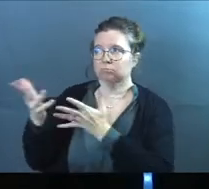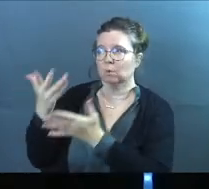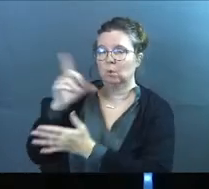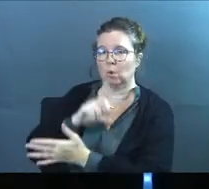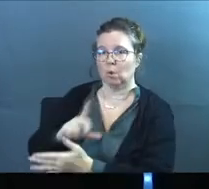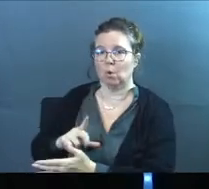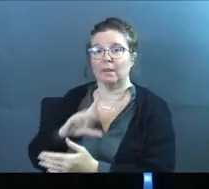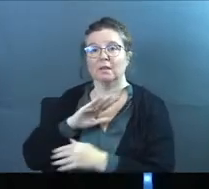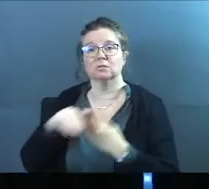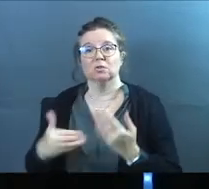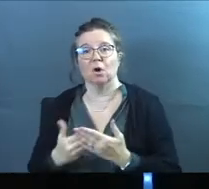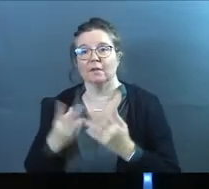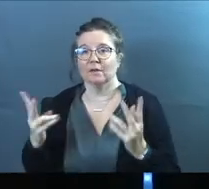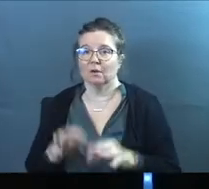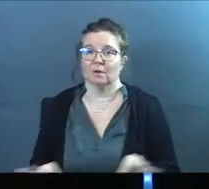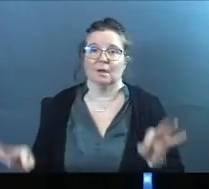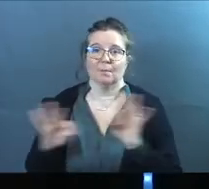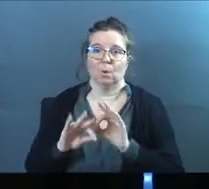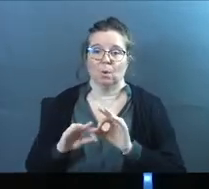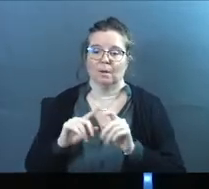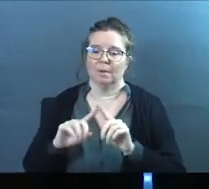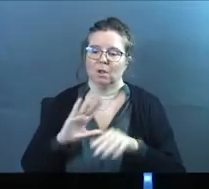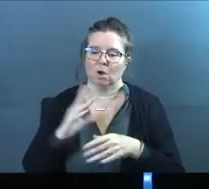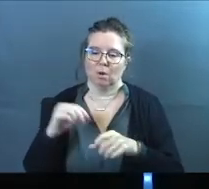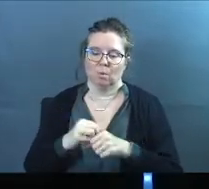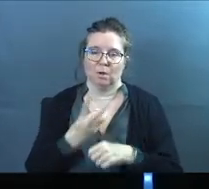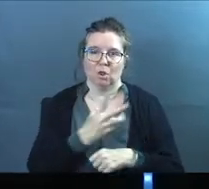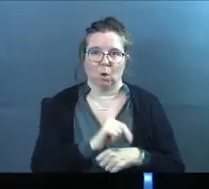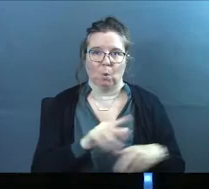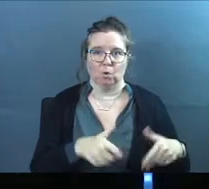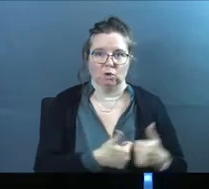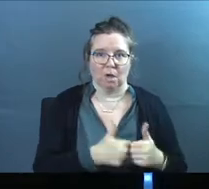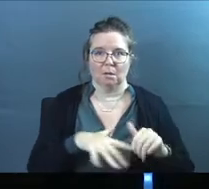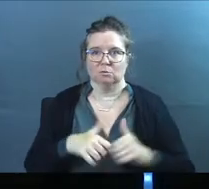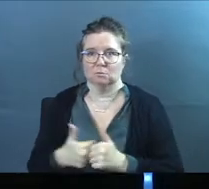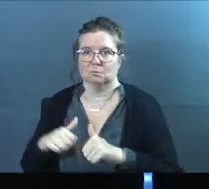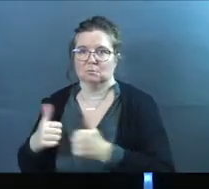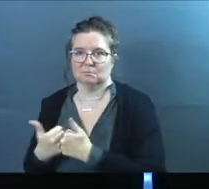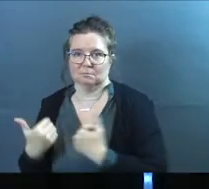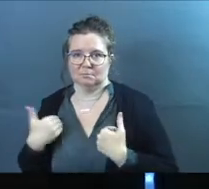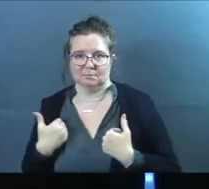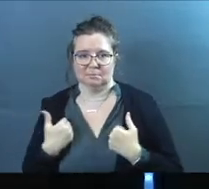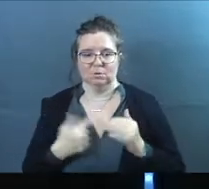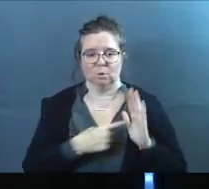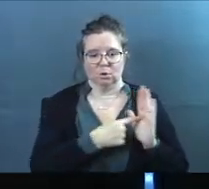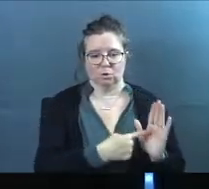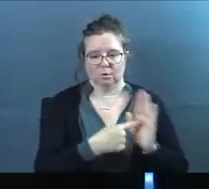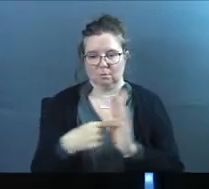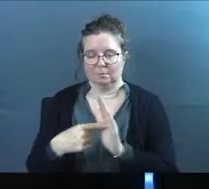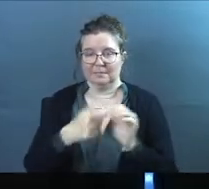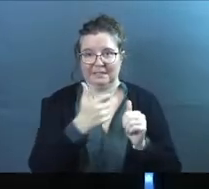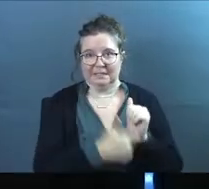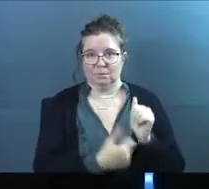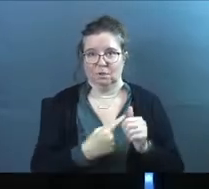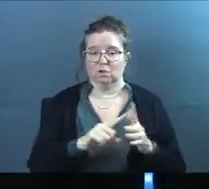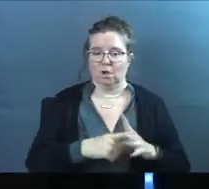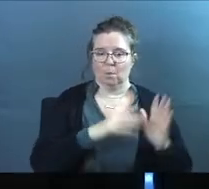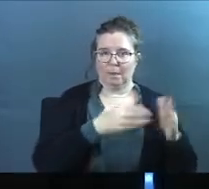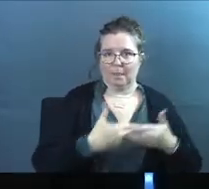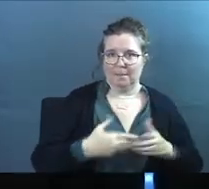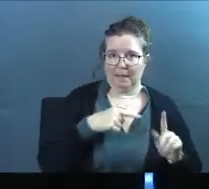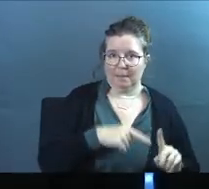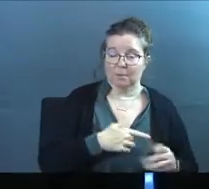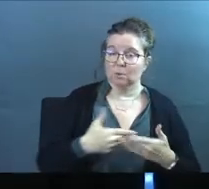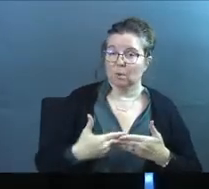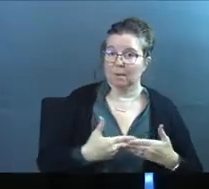Lord. These are all very important stages, but they all come with their own challenges. So we're going to walk through the stages and their challenges, starting with the baby. So if